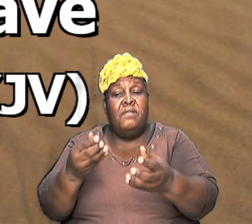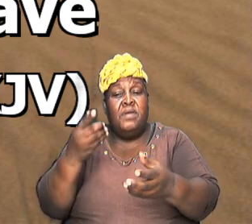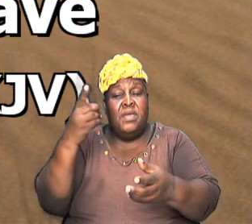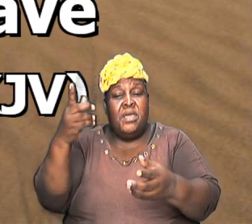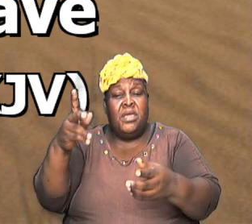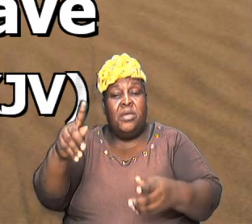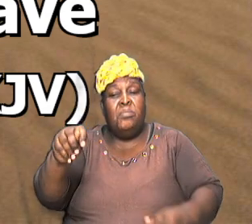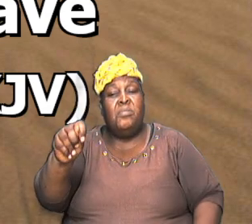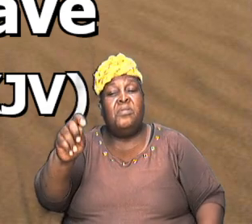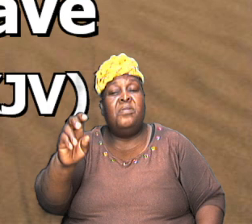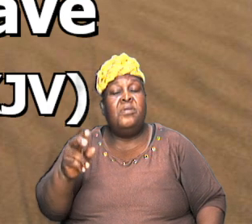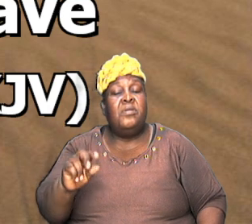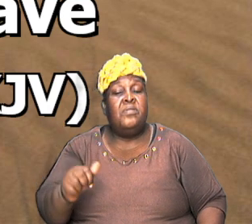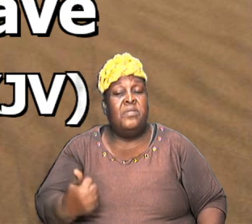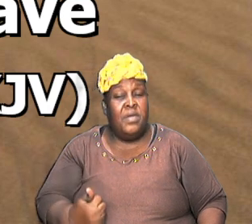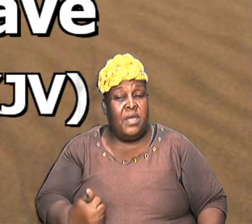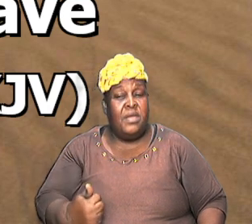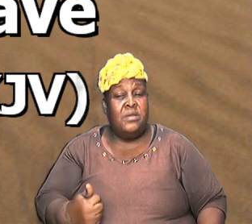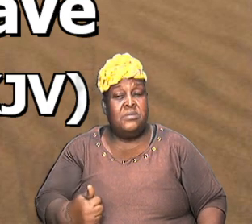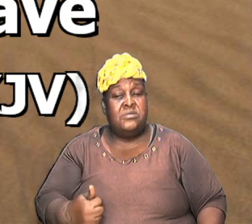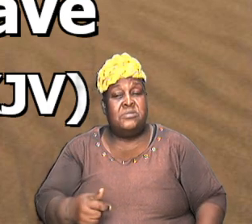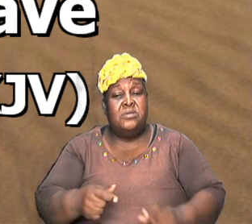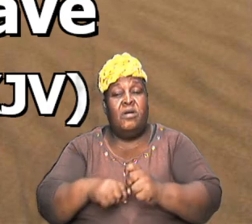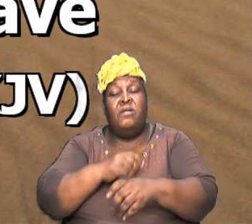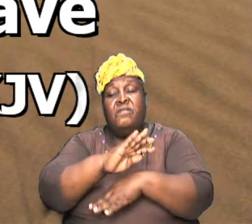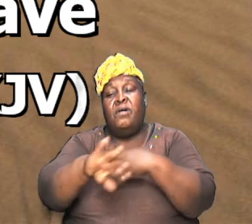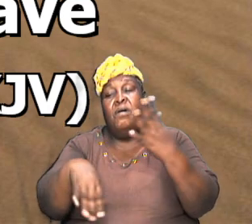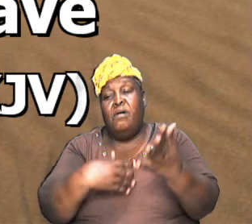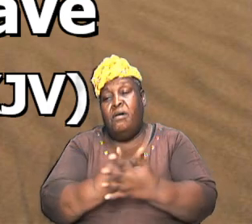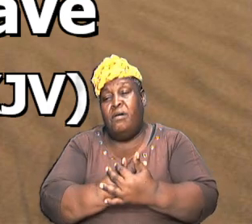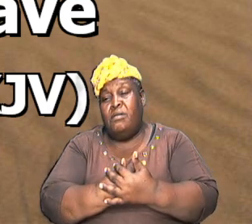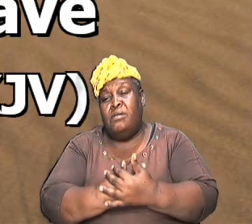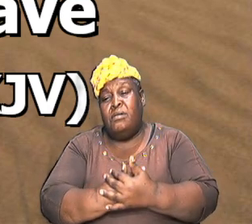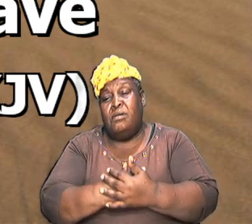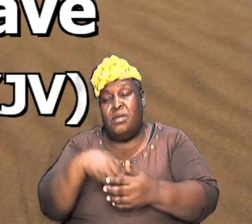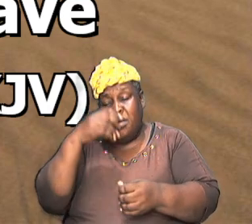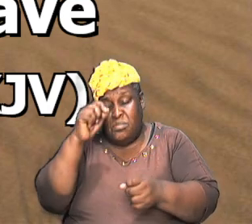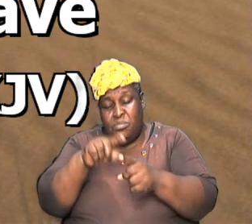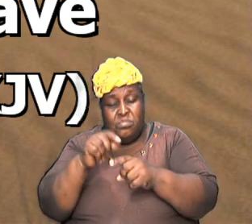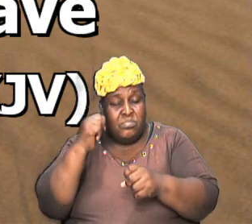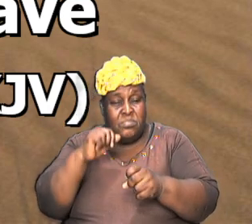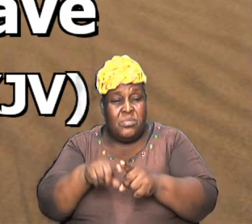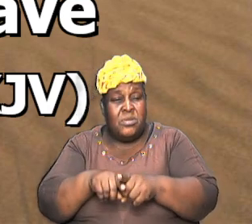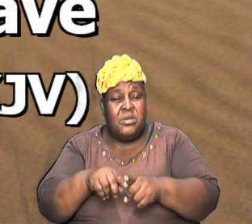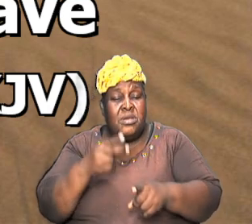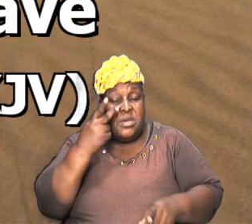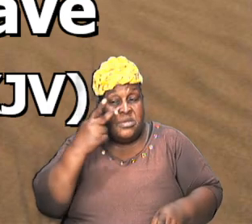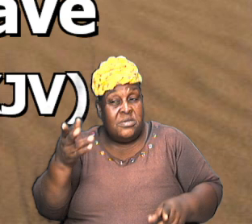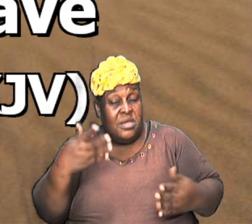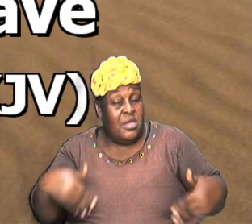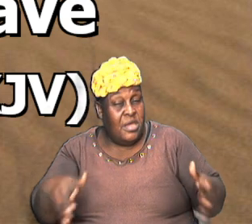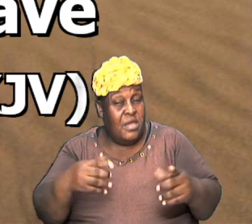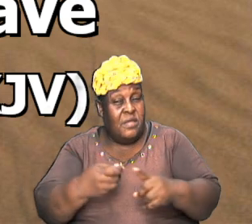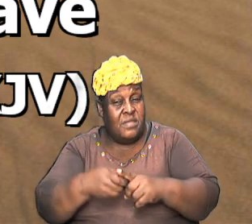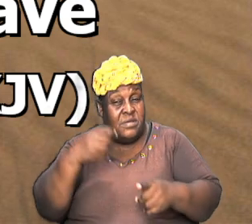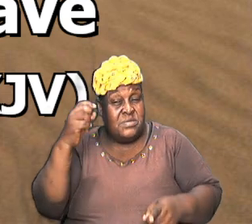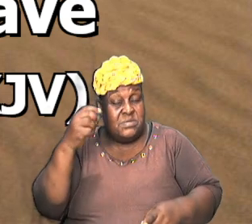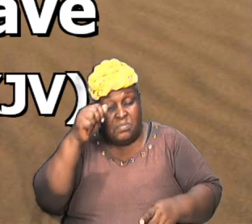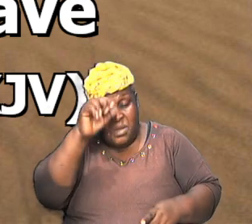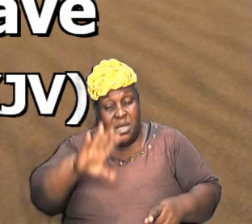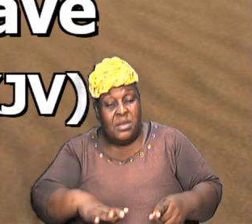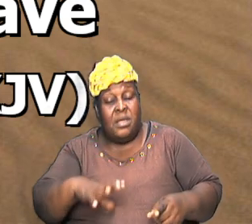so brothers and sisters we are seeing here from this man that Abraham